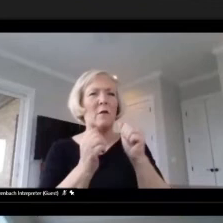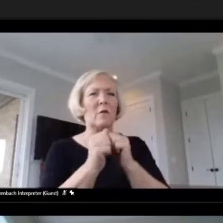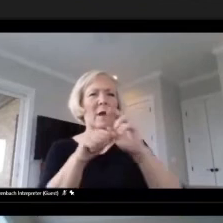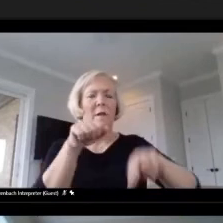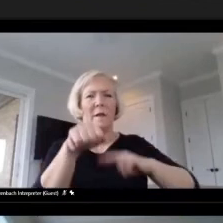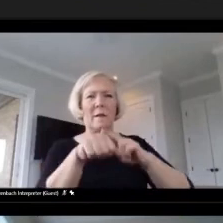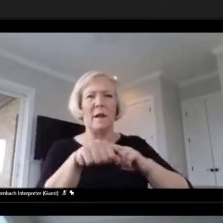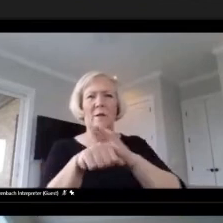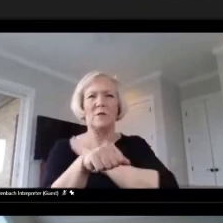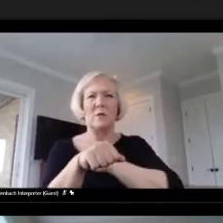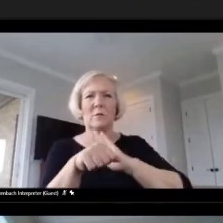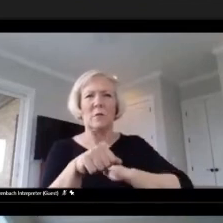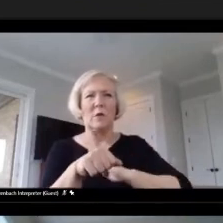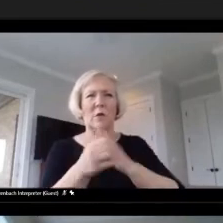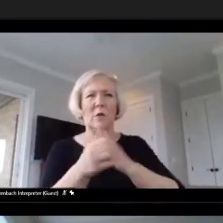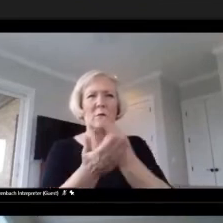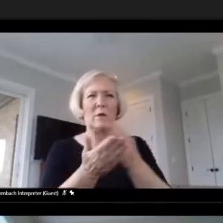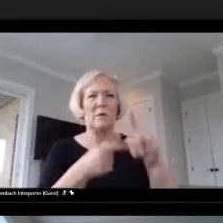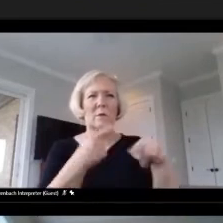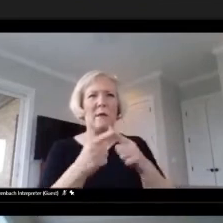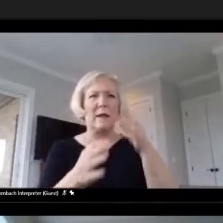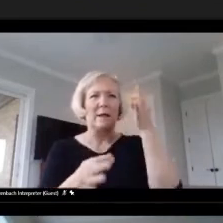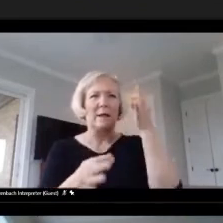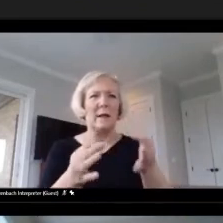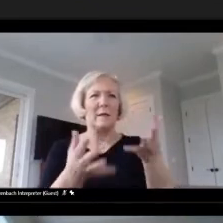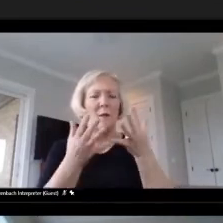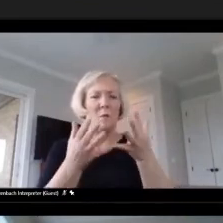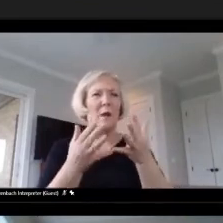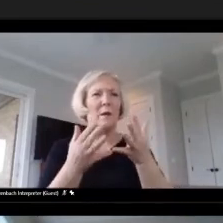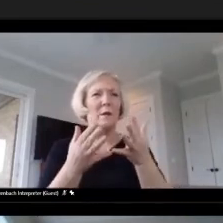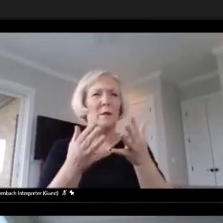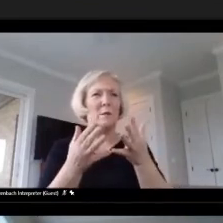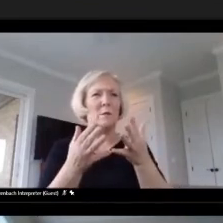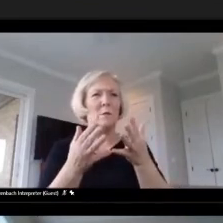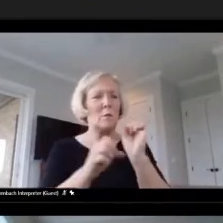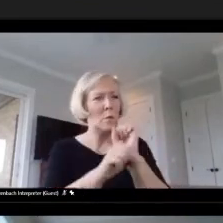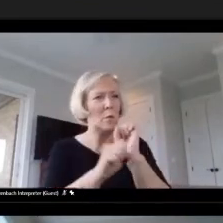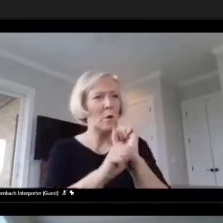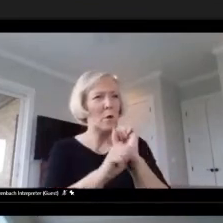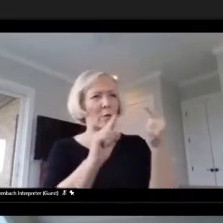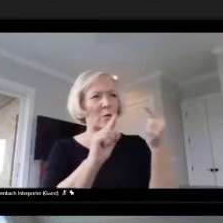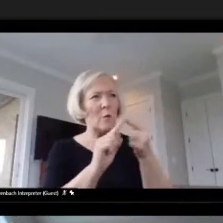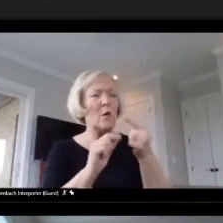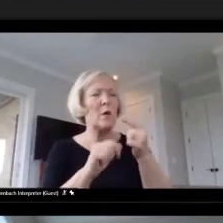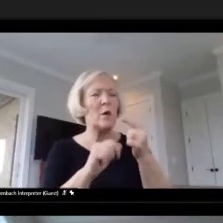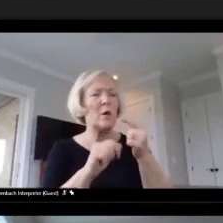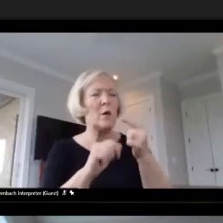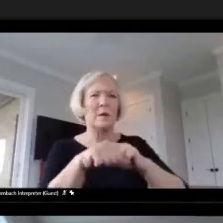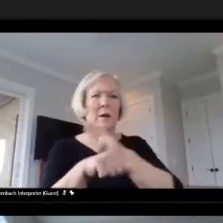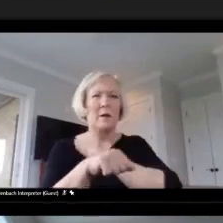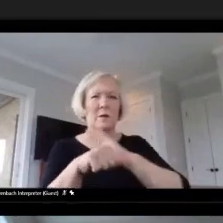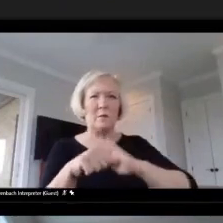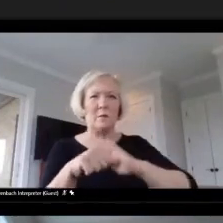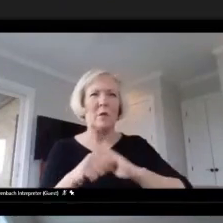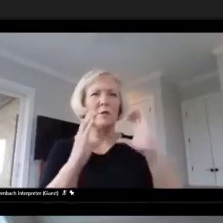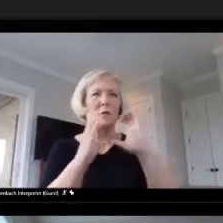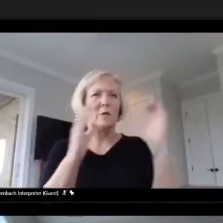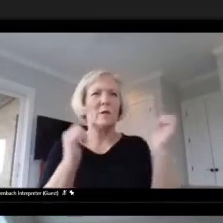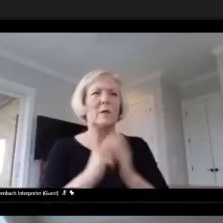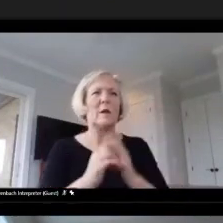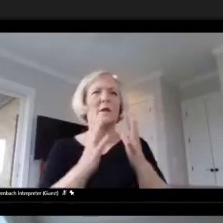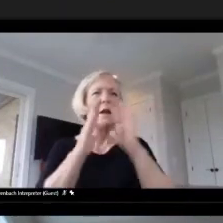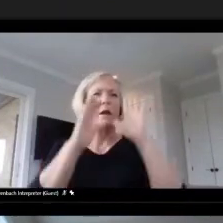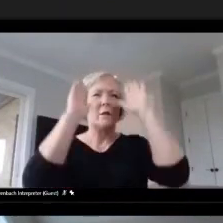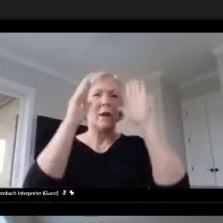resources when they decided that they wanted to pursue National Board certification and were eligible. There are a lot of great teachers